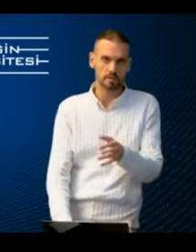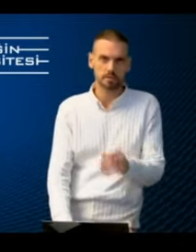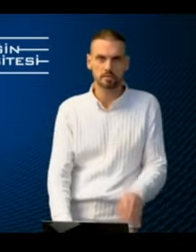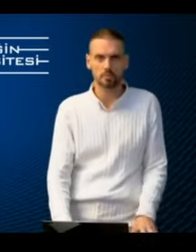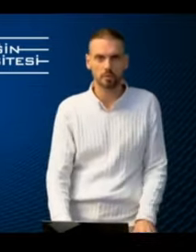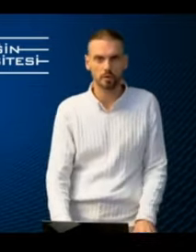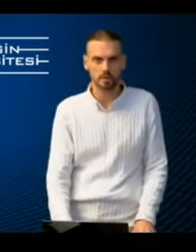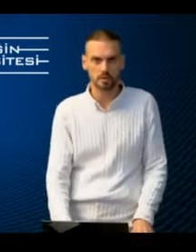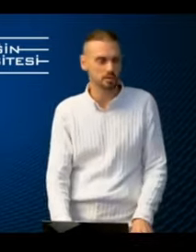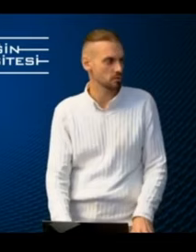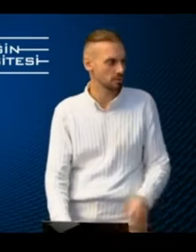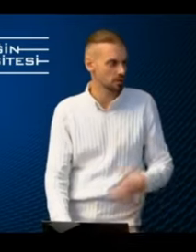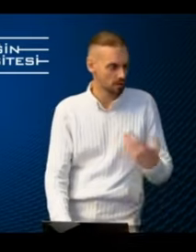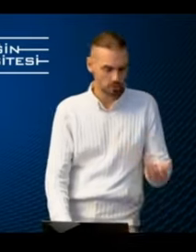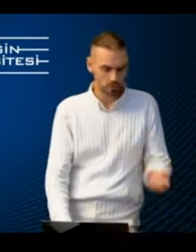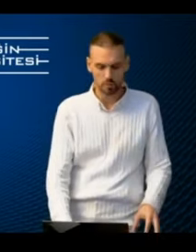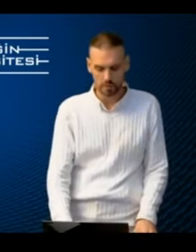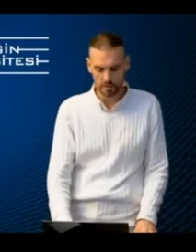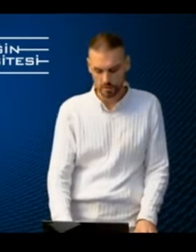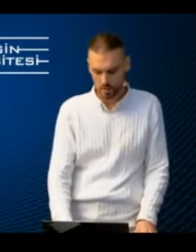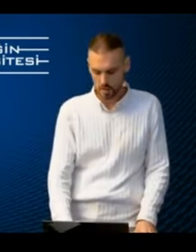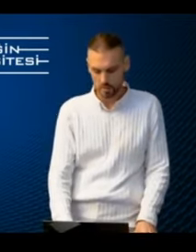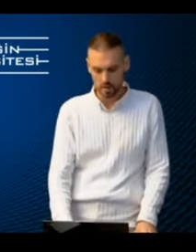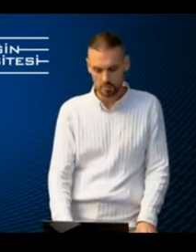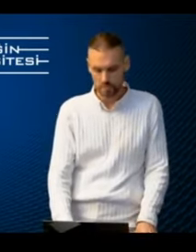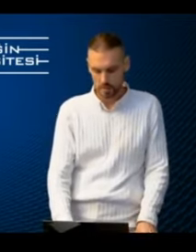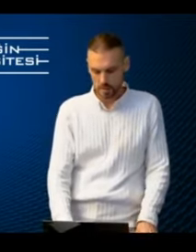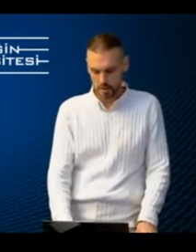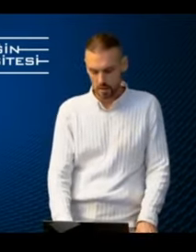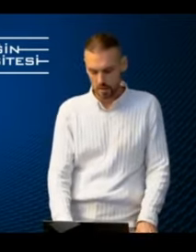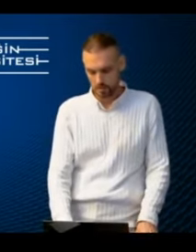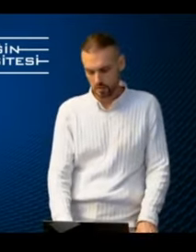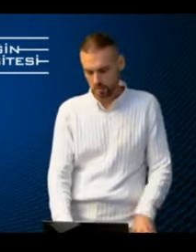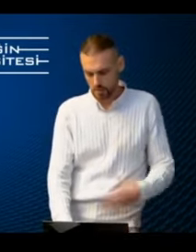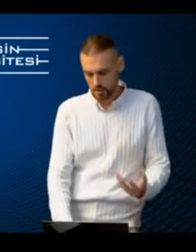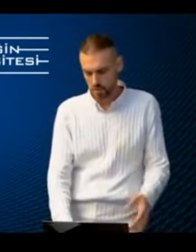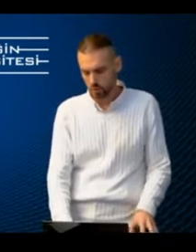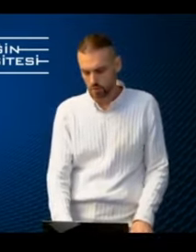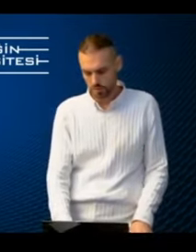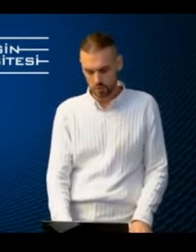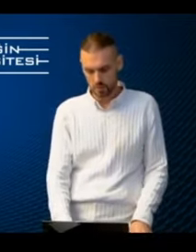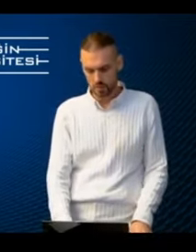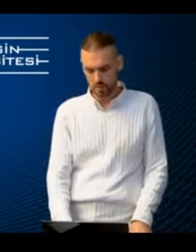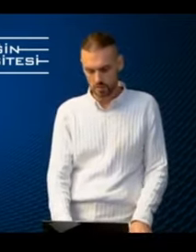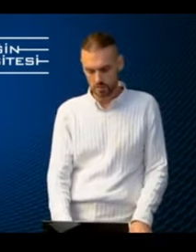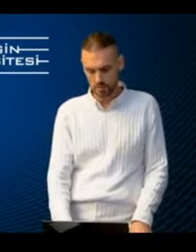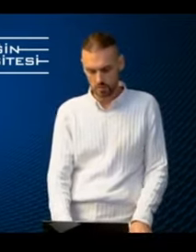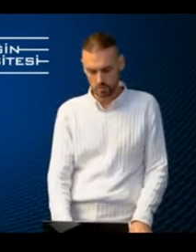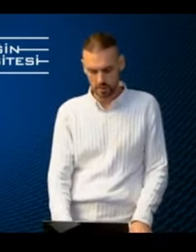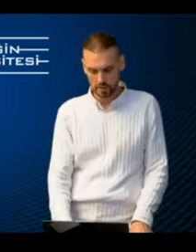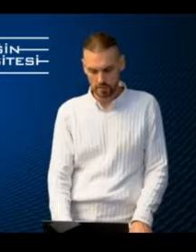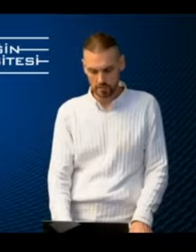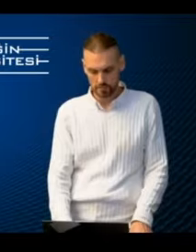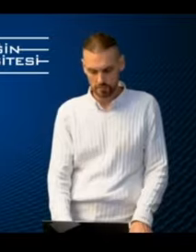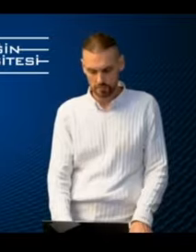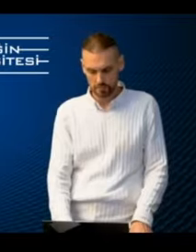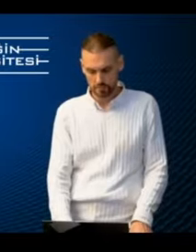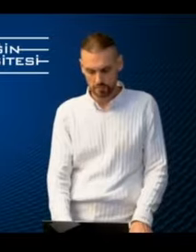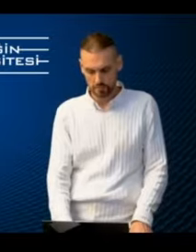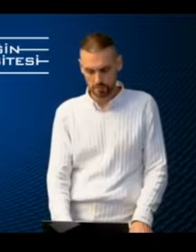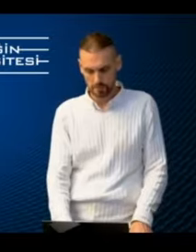all of these service points they need to be formulated perhaps in a more individualized way